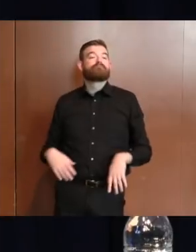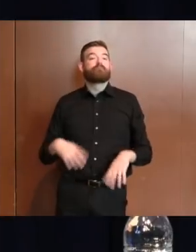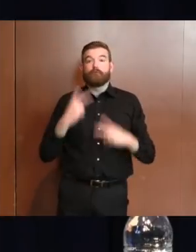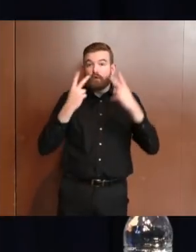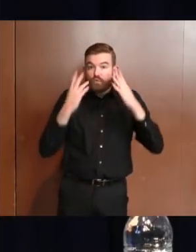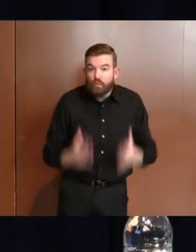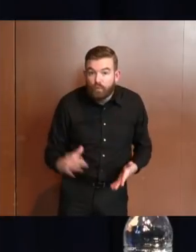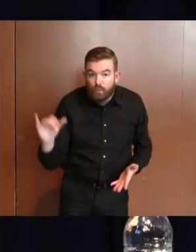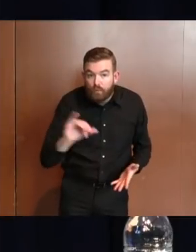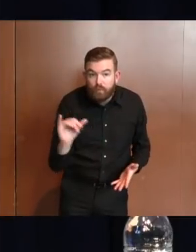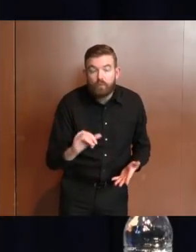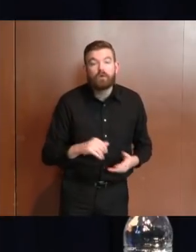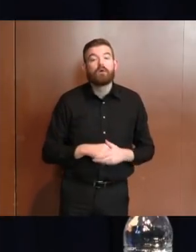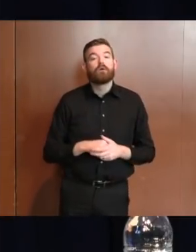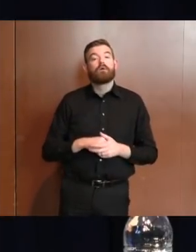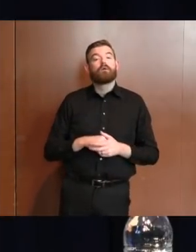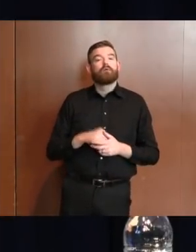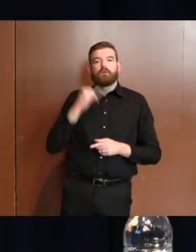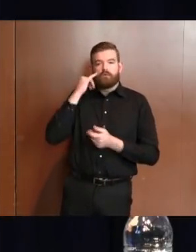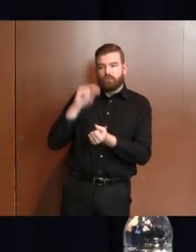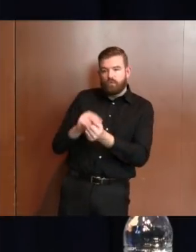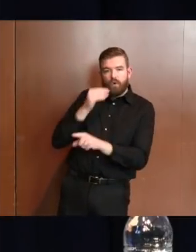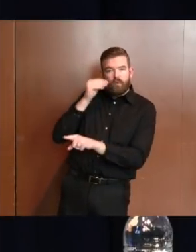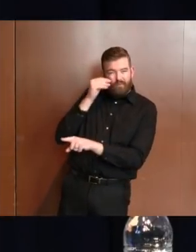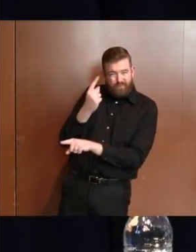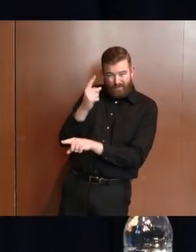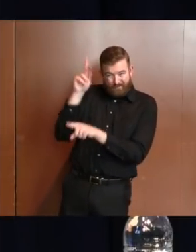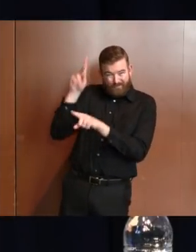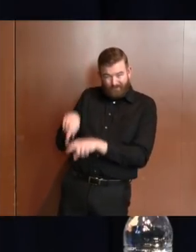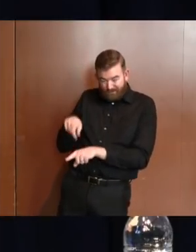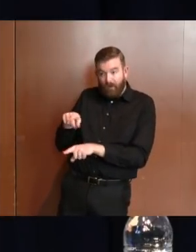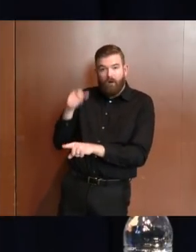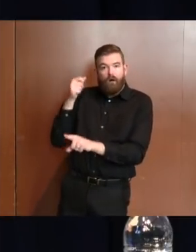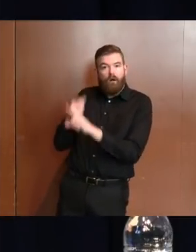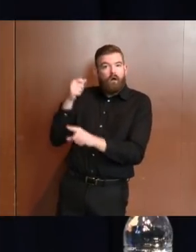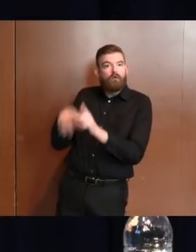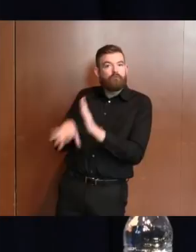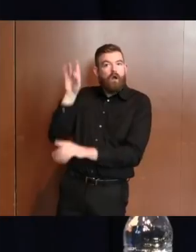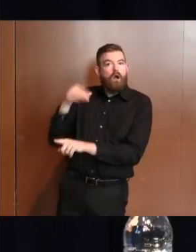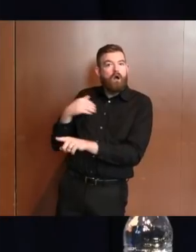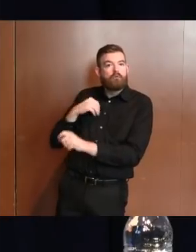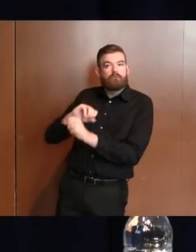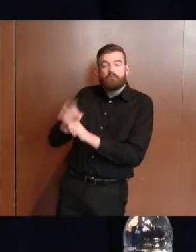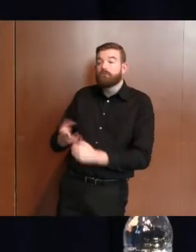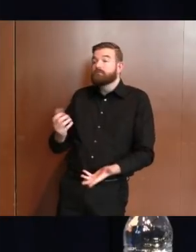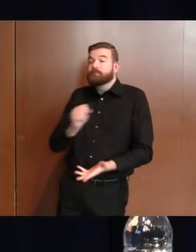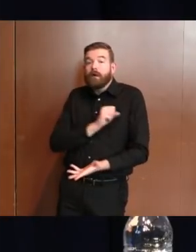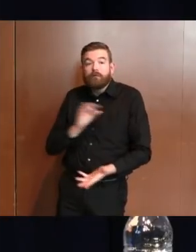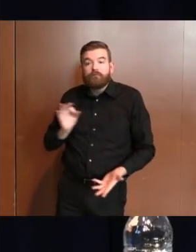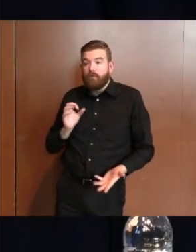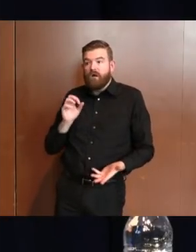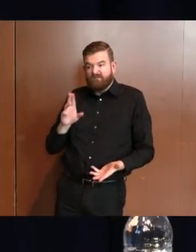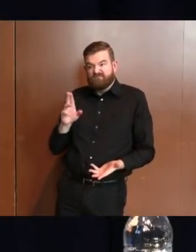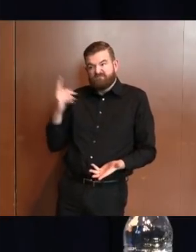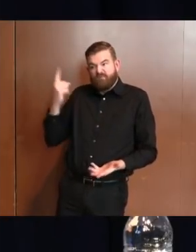COVID-19 case has been confirmed in a resident or a staff member at the facility.